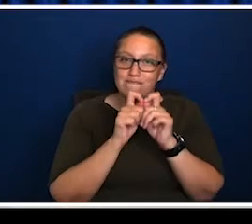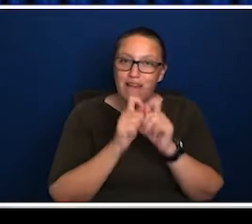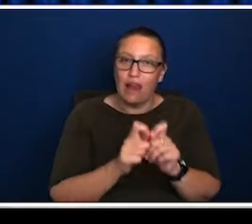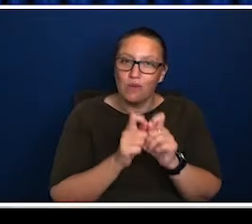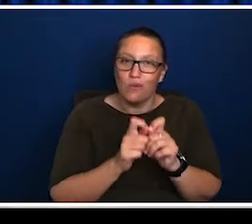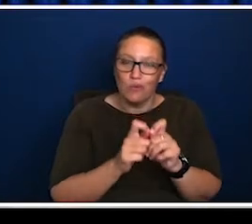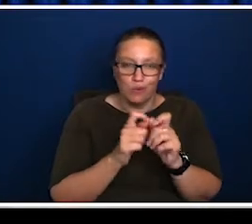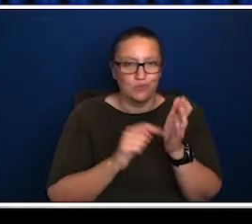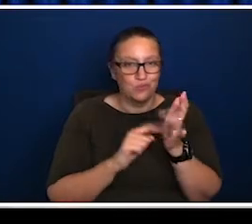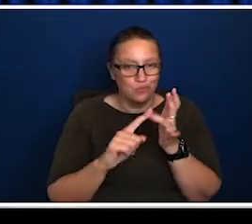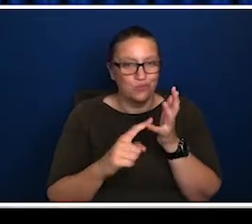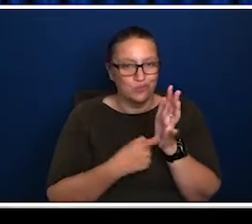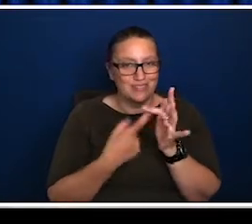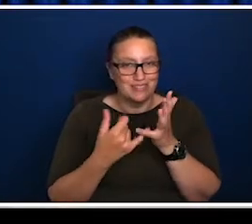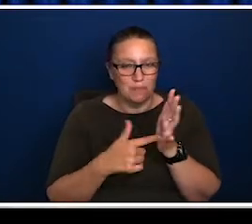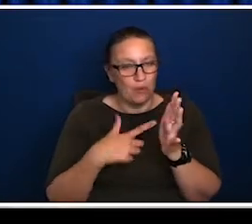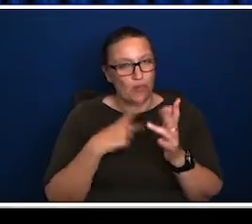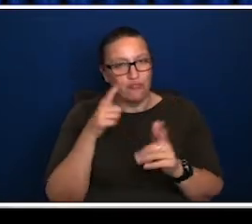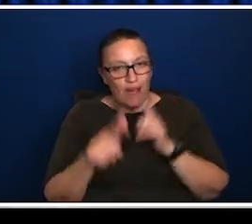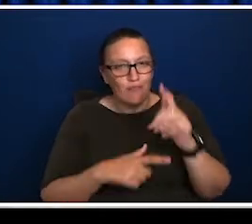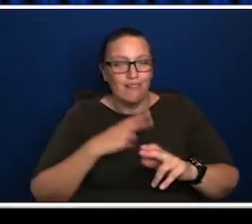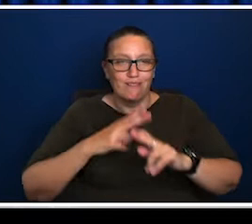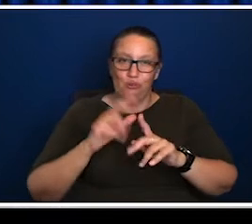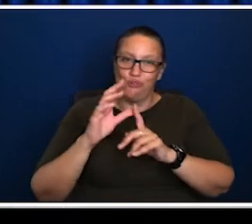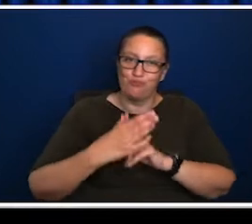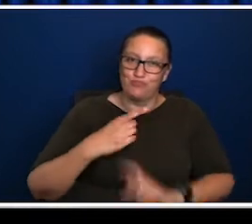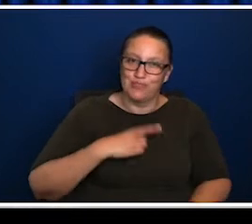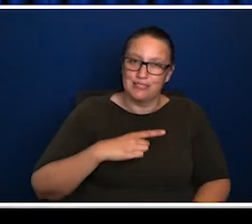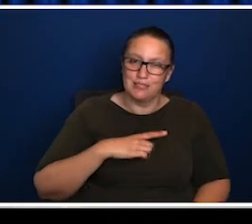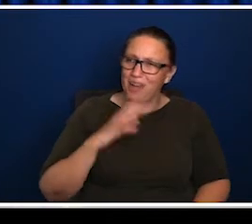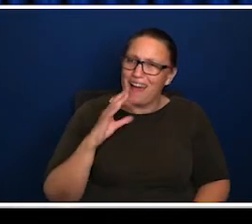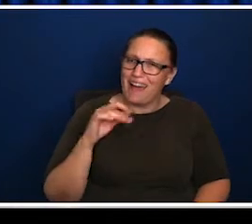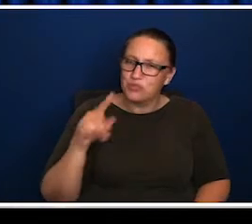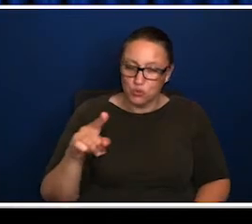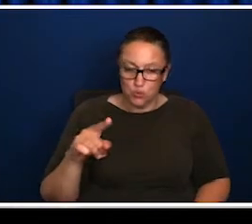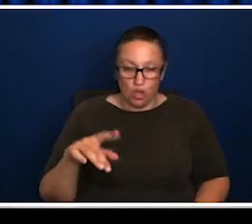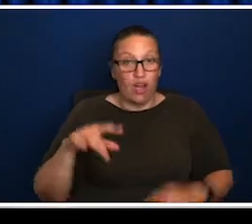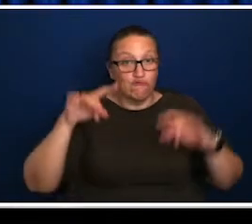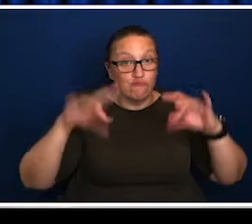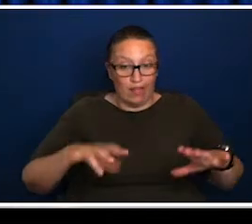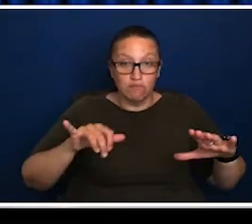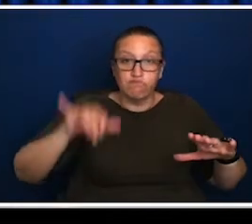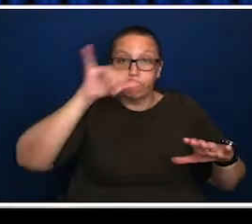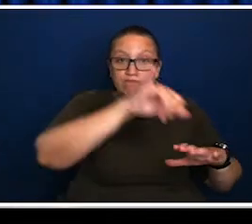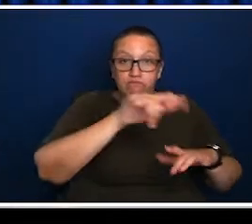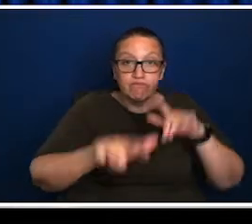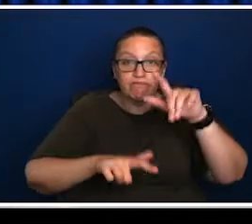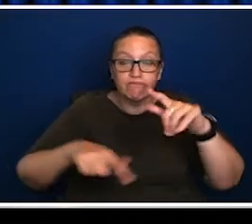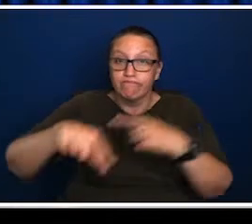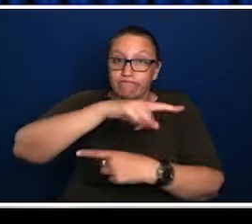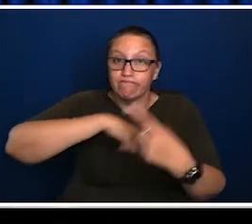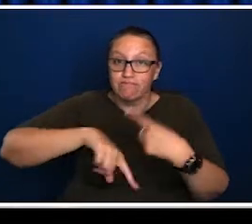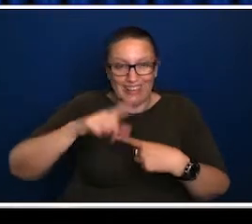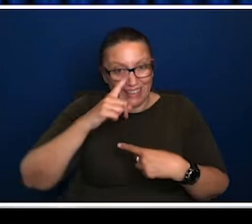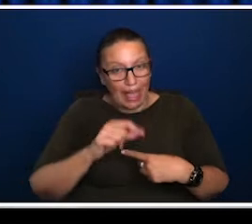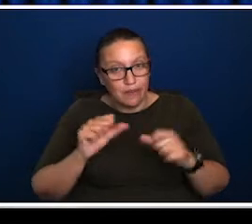industry would call a high value tourist. Um, do you see domestic tourism as something that will take the place